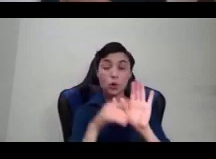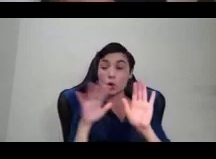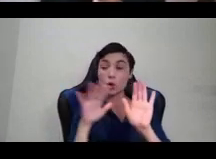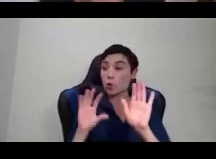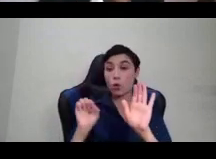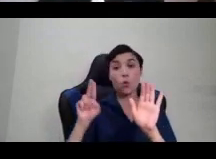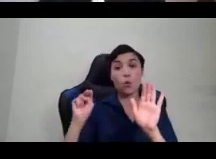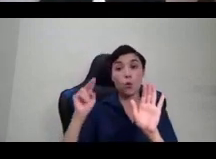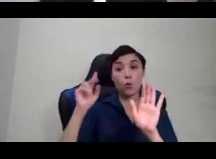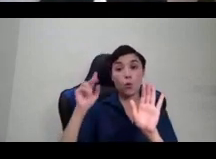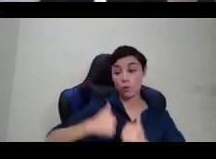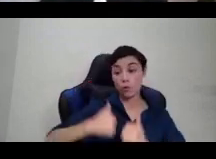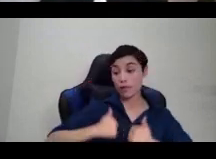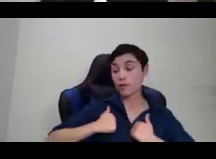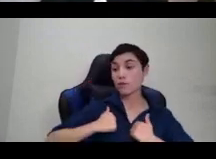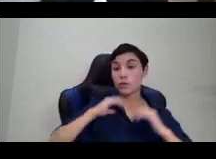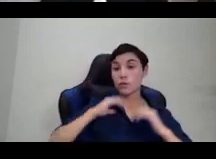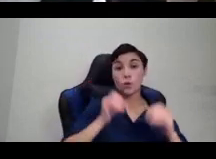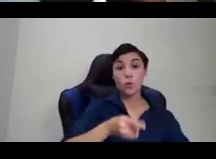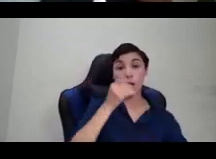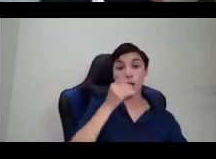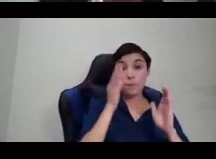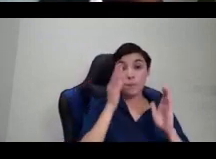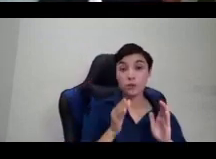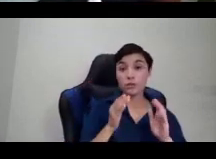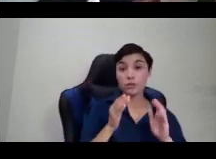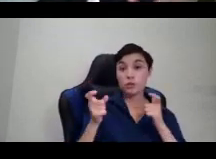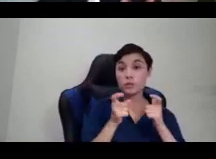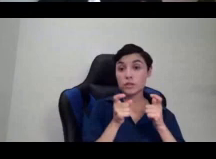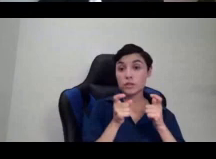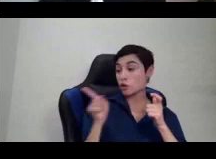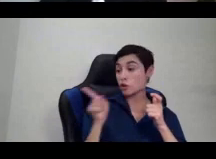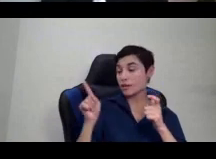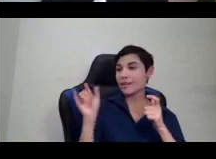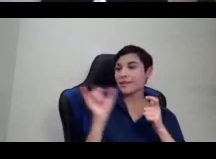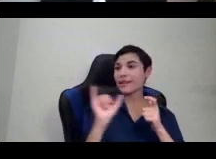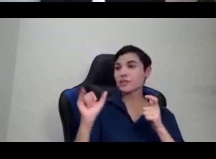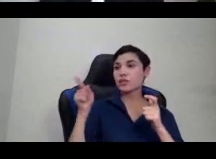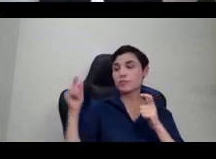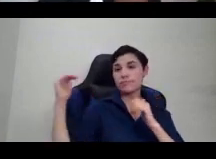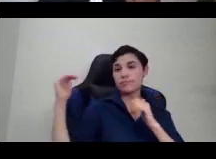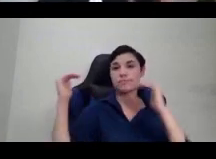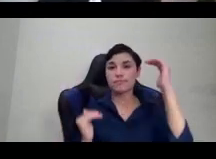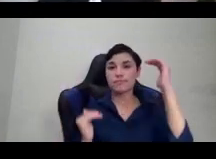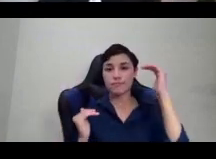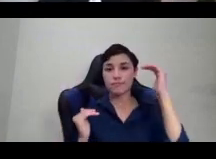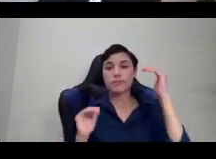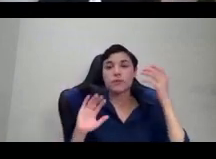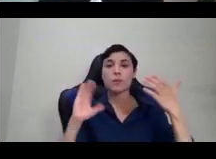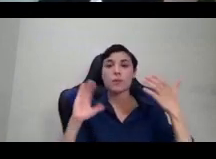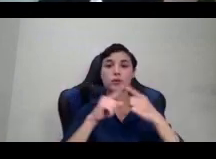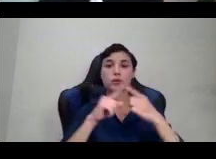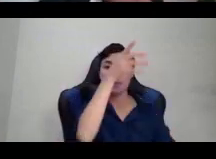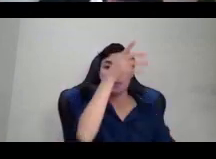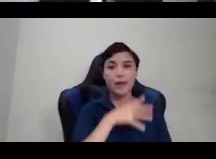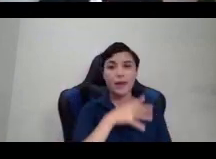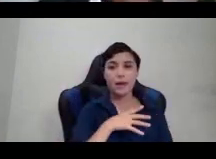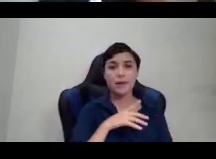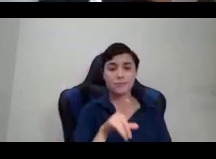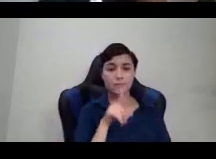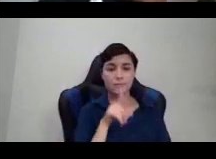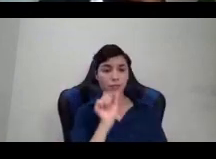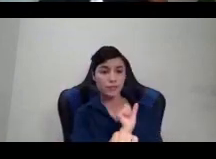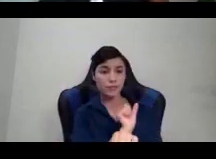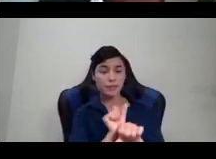she, no one ever treated her. Like she was weaker than a man. As a matter of fact, the entire economy depended on her